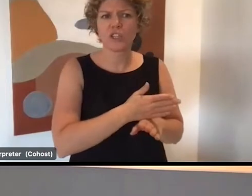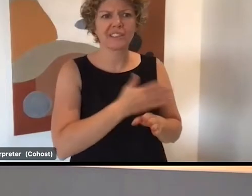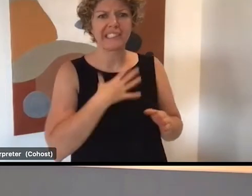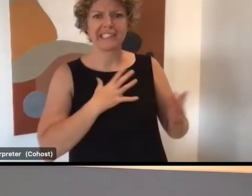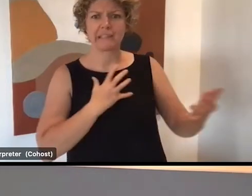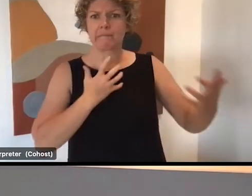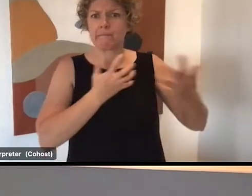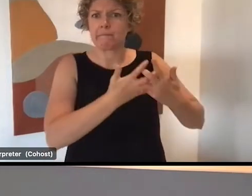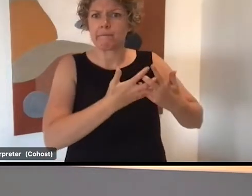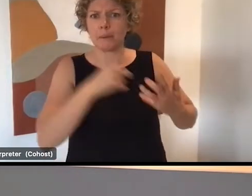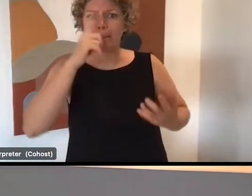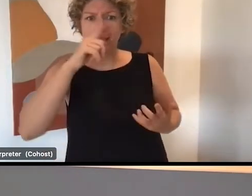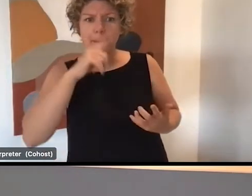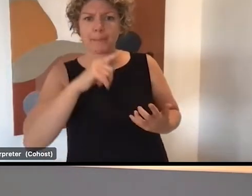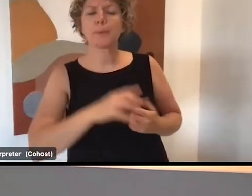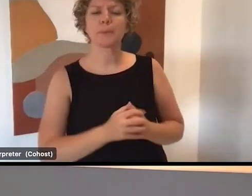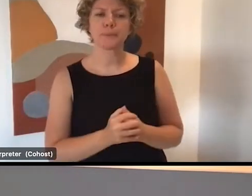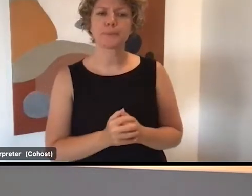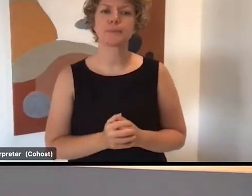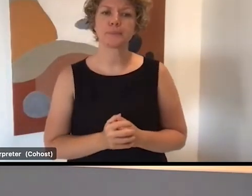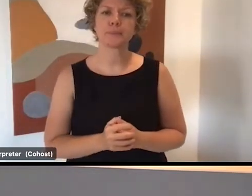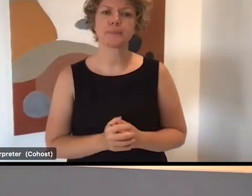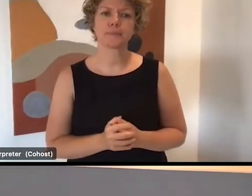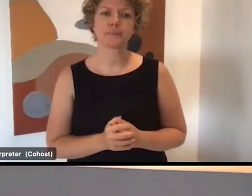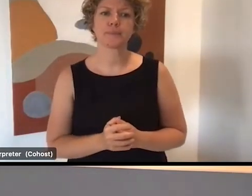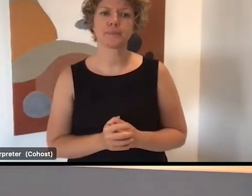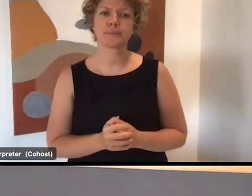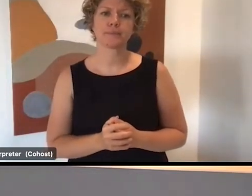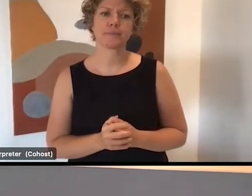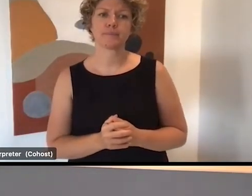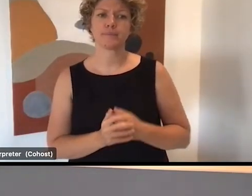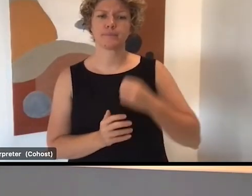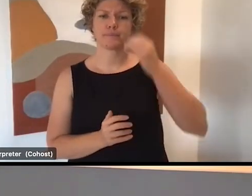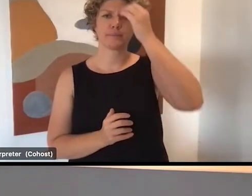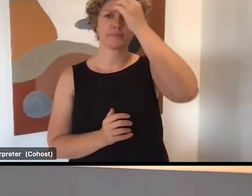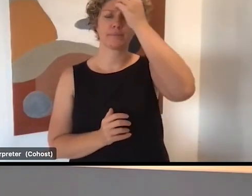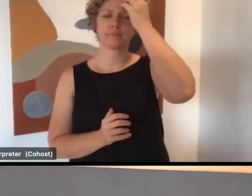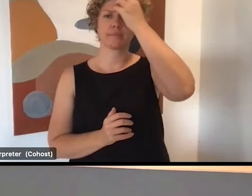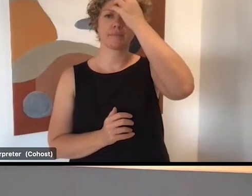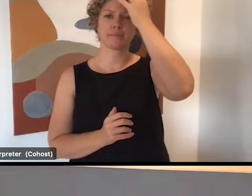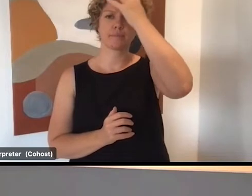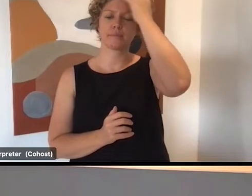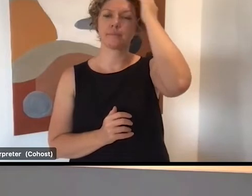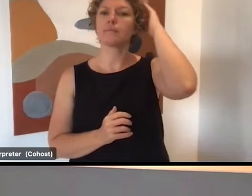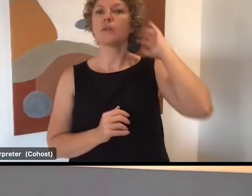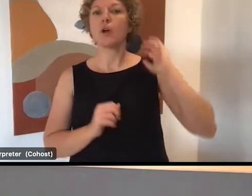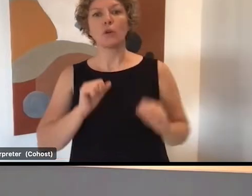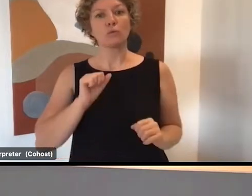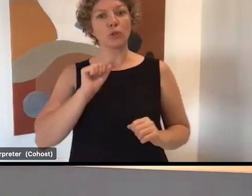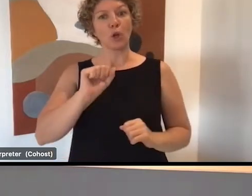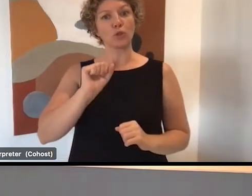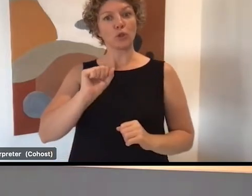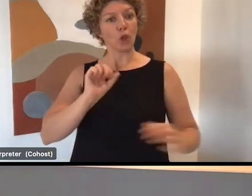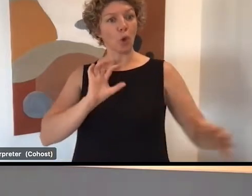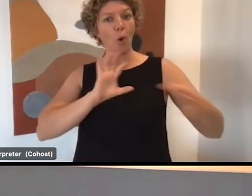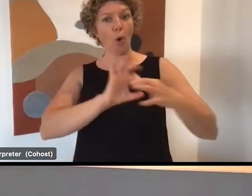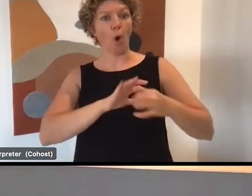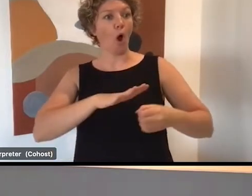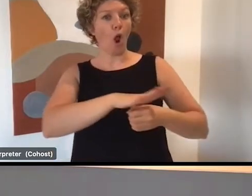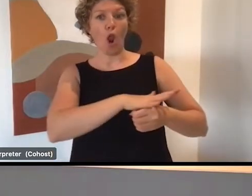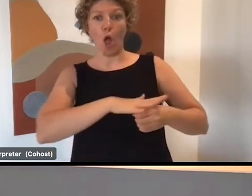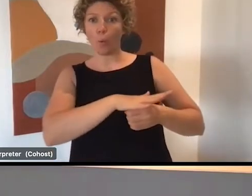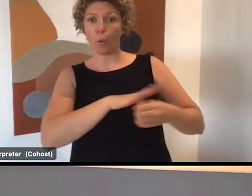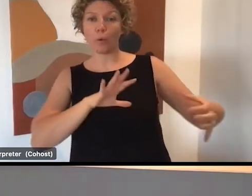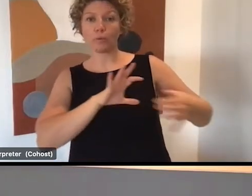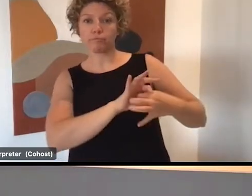and employers in the region and help support local jobs. So your employment facilitator in your region